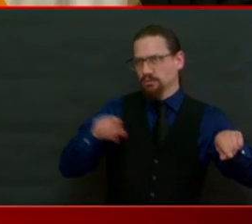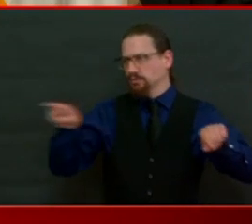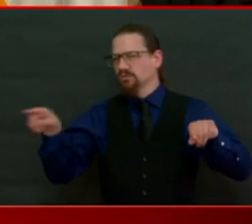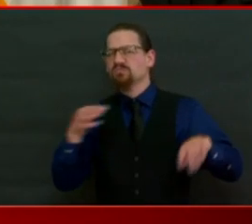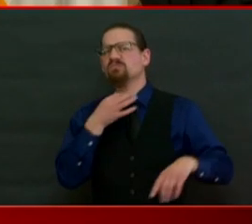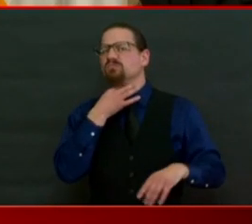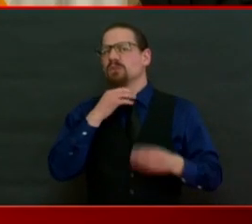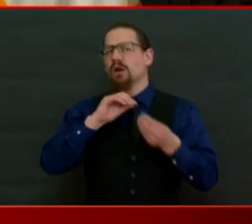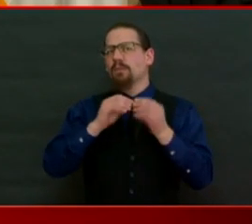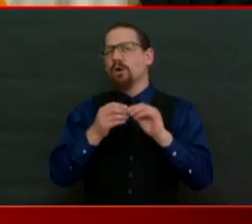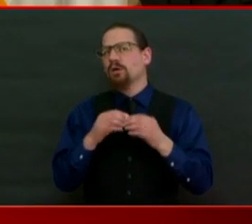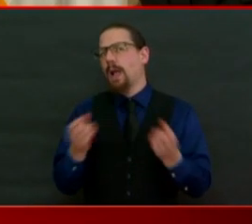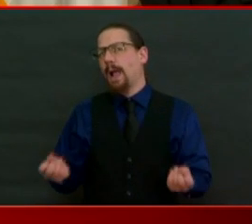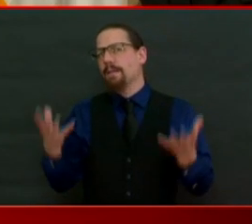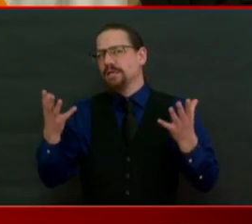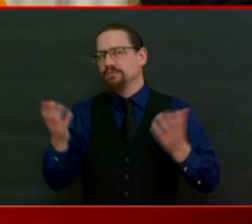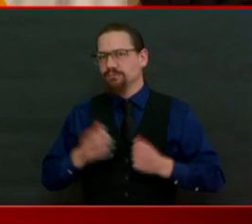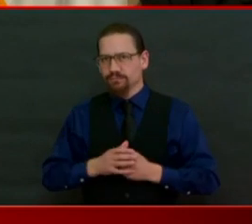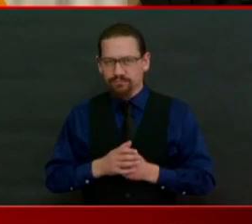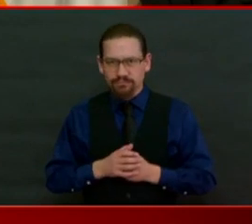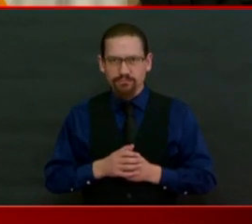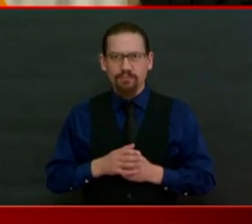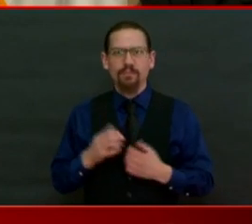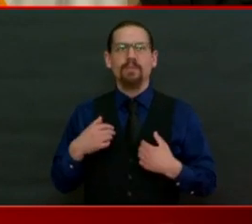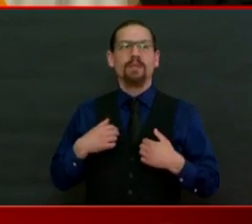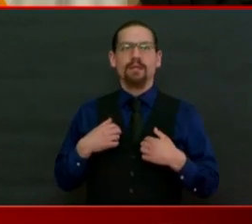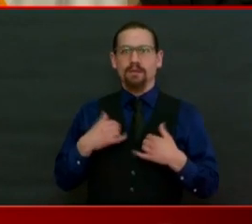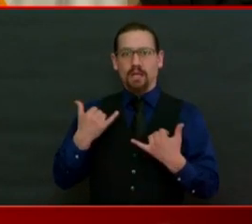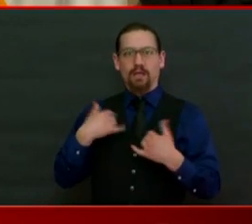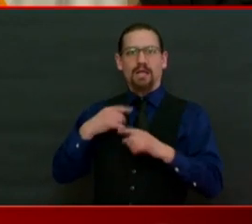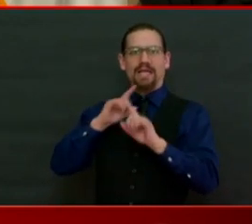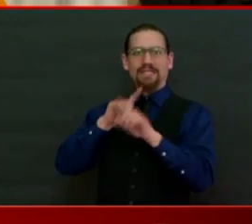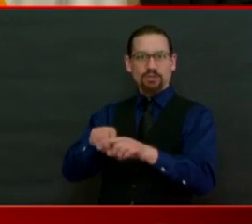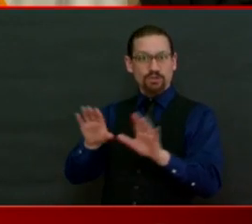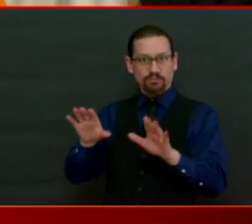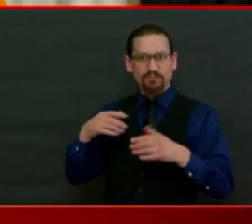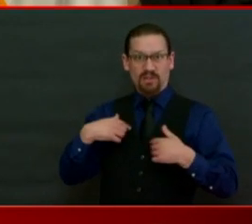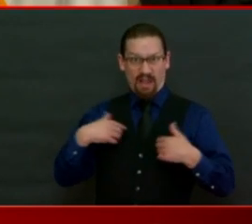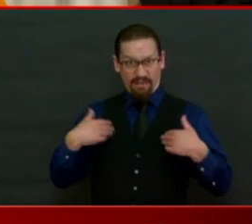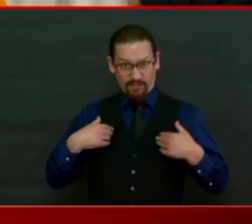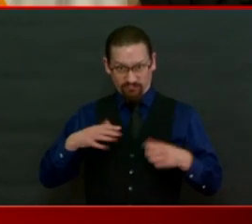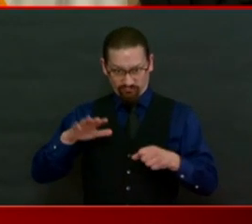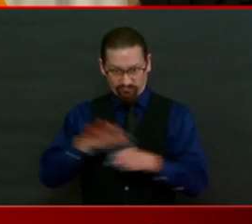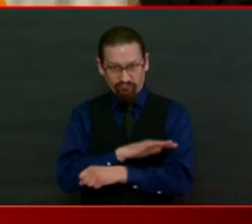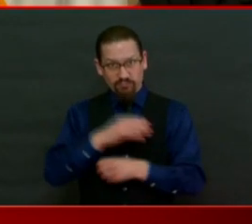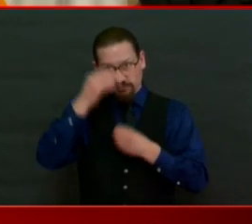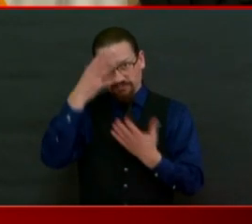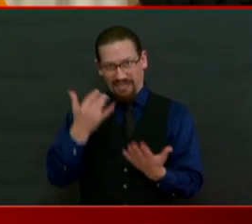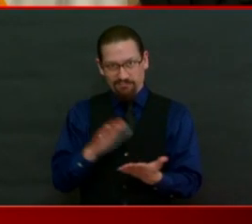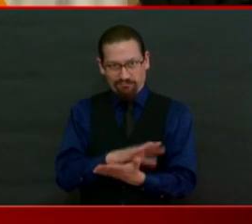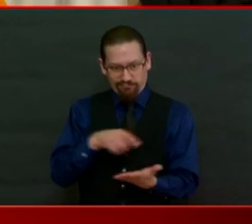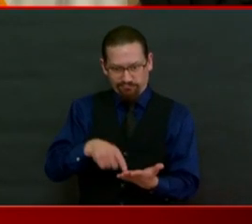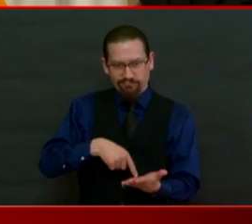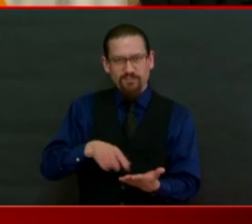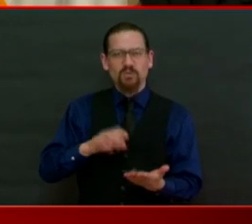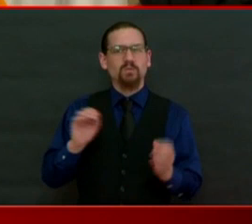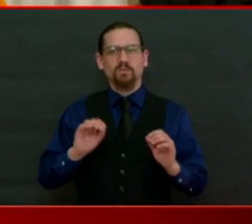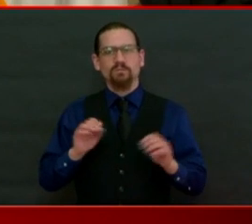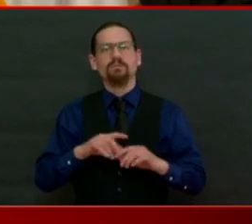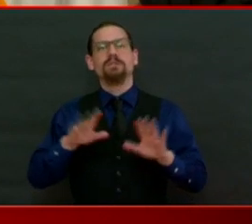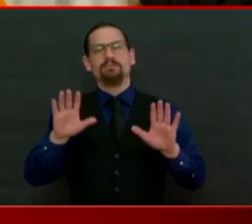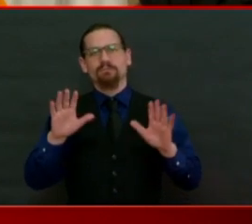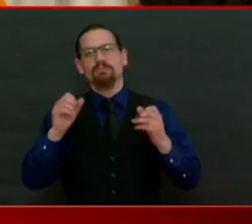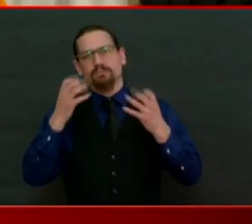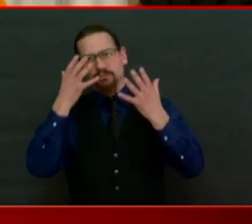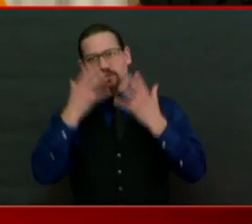Many of the nursing home fatalities, unfortunately, did occur in the nursing home where they